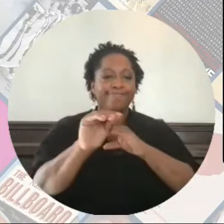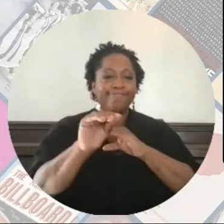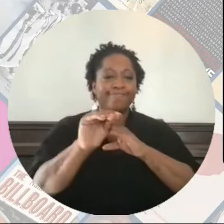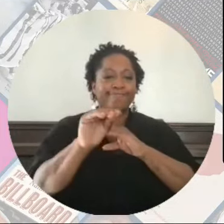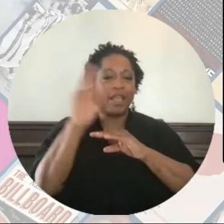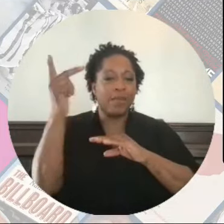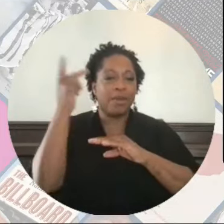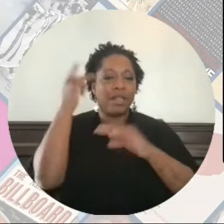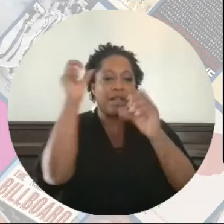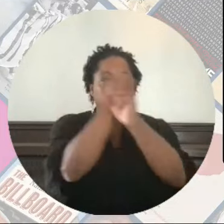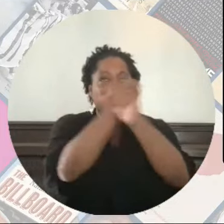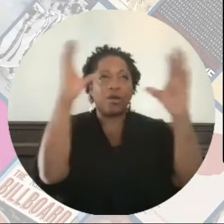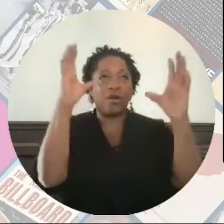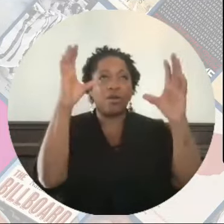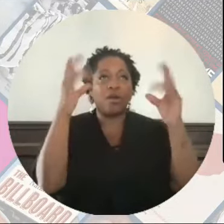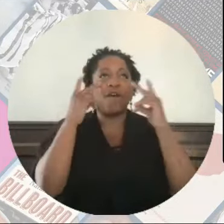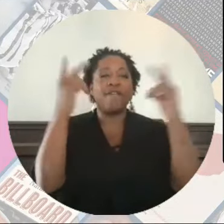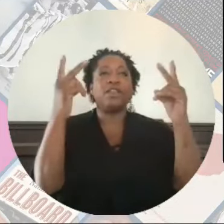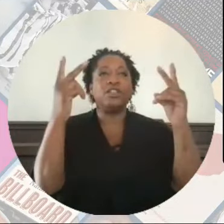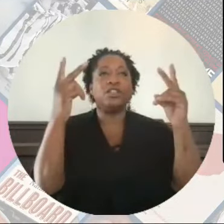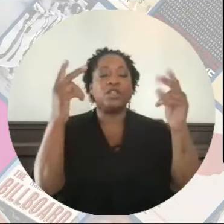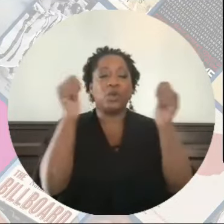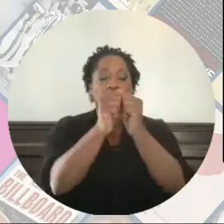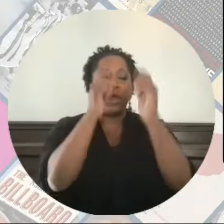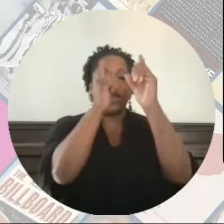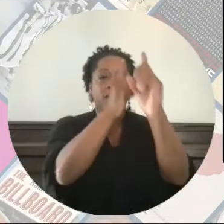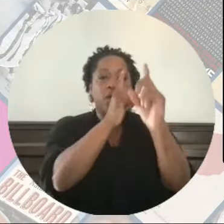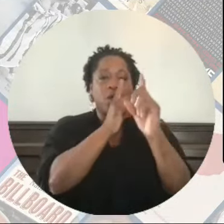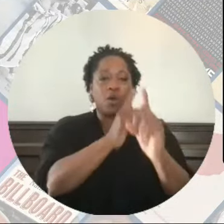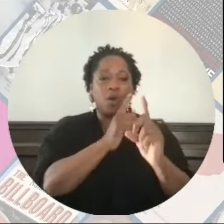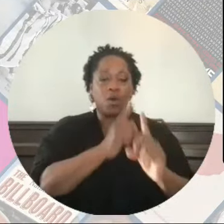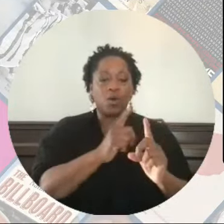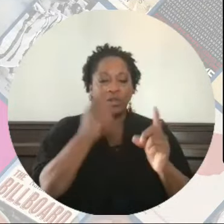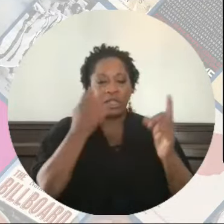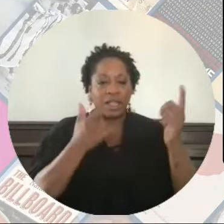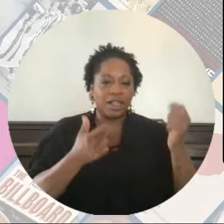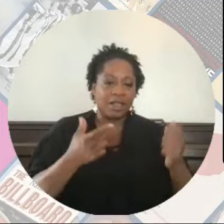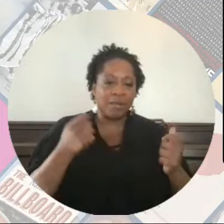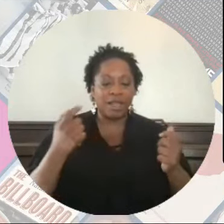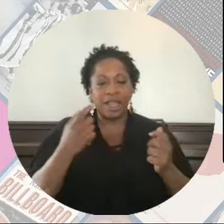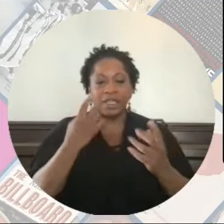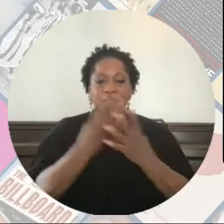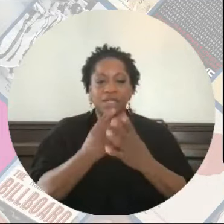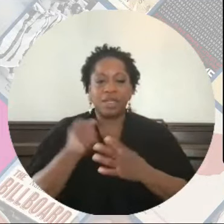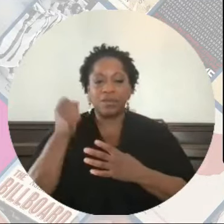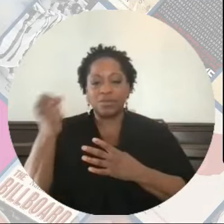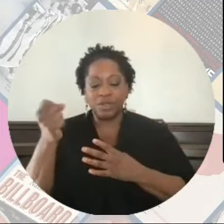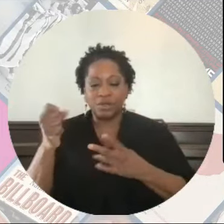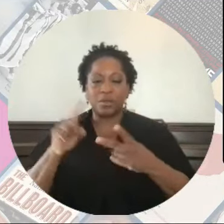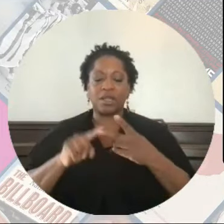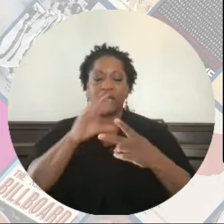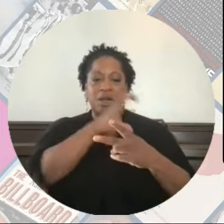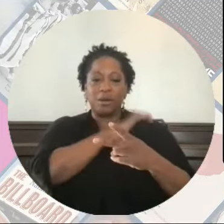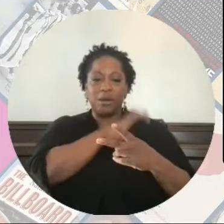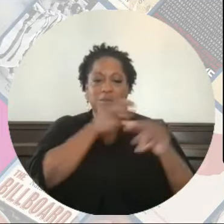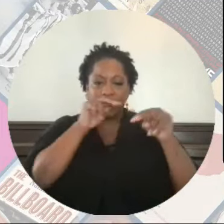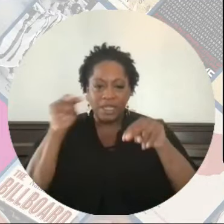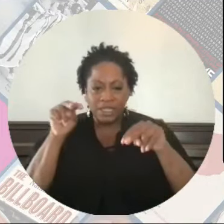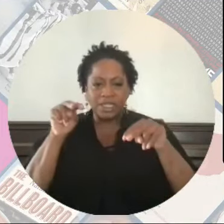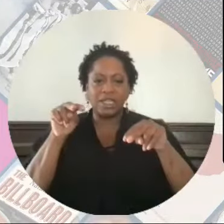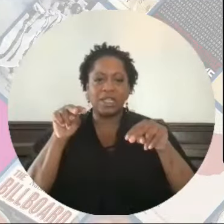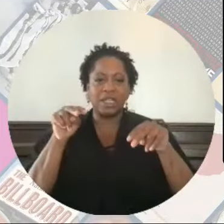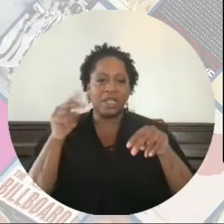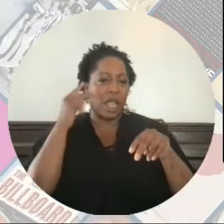political vision that has as its goal, eliminating imprisonment, policing, and surveillance,